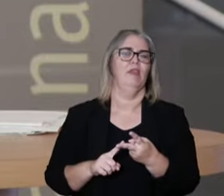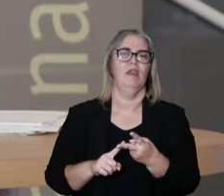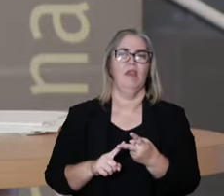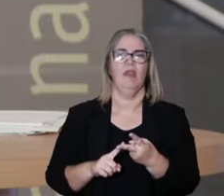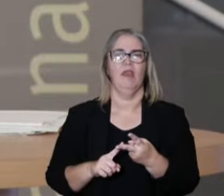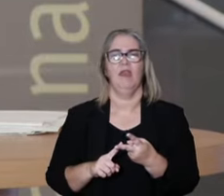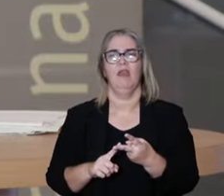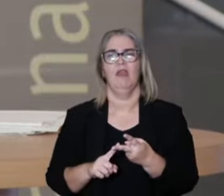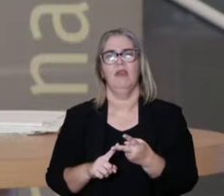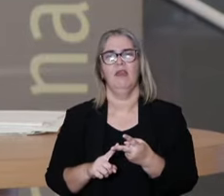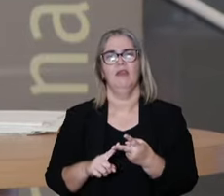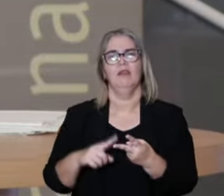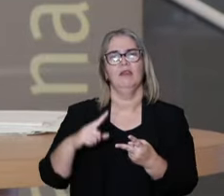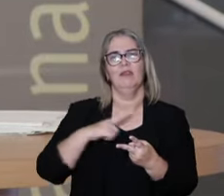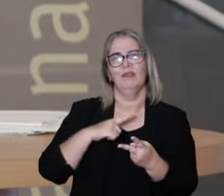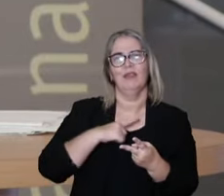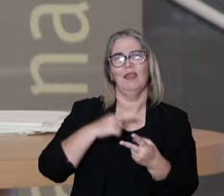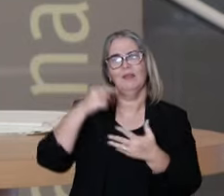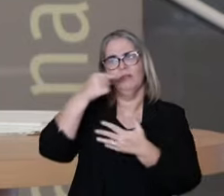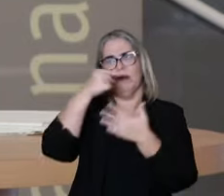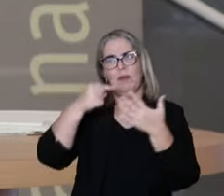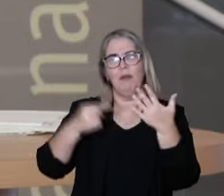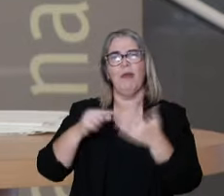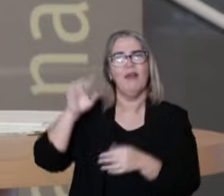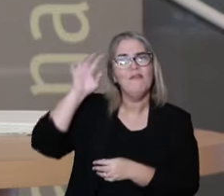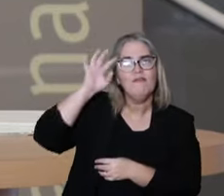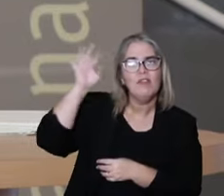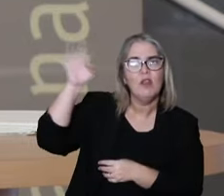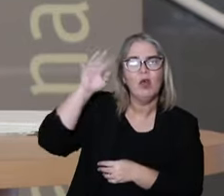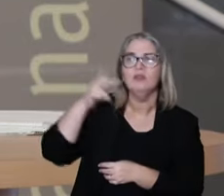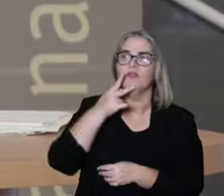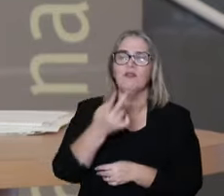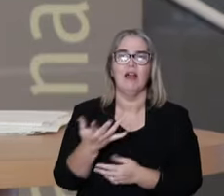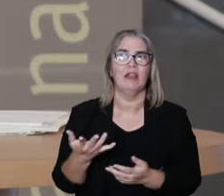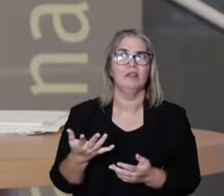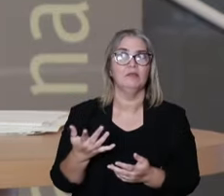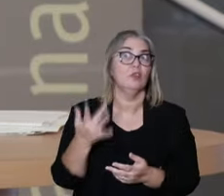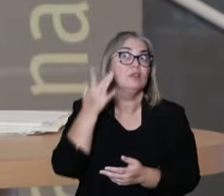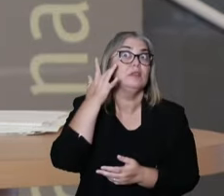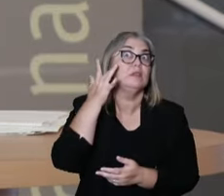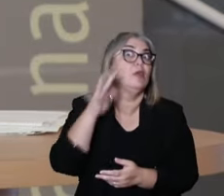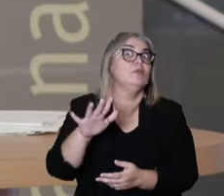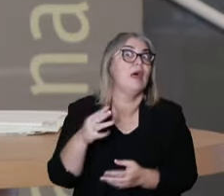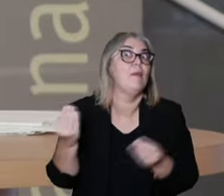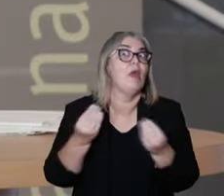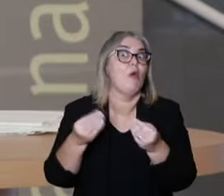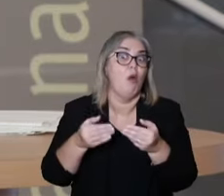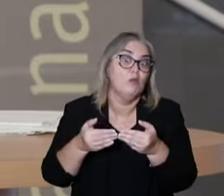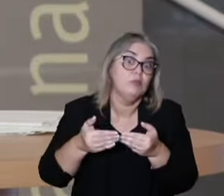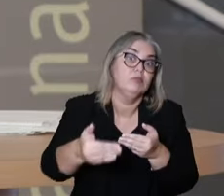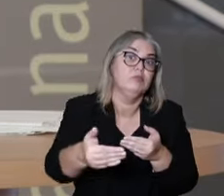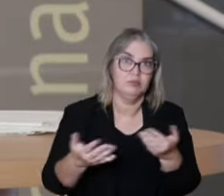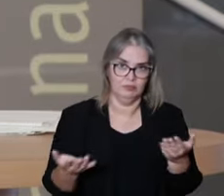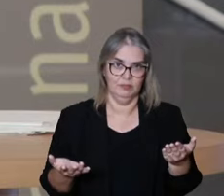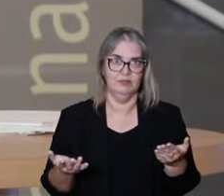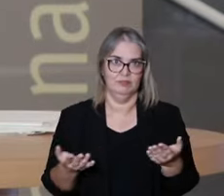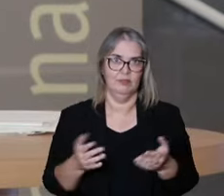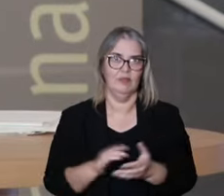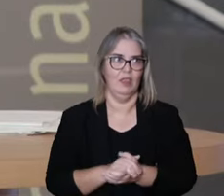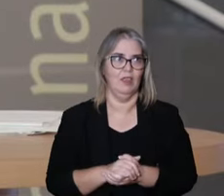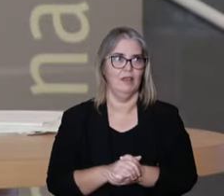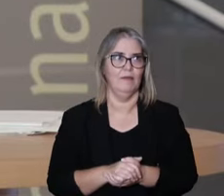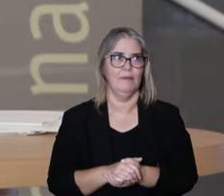And we mentioned that Spinoza, he used to say, we don't know what the body can do. So when we